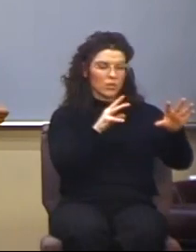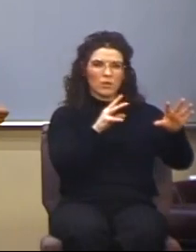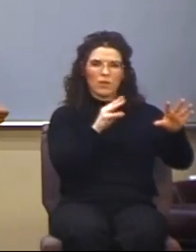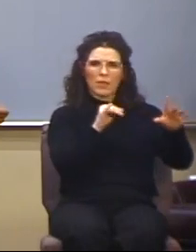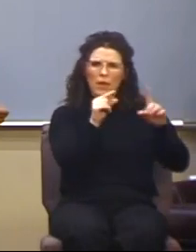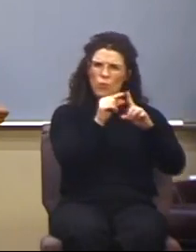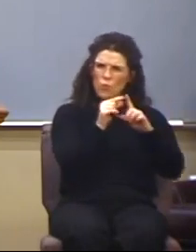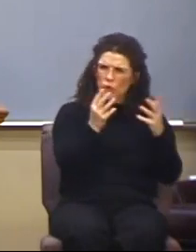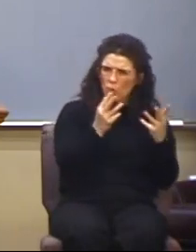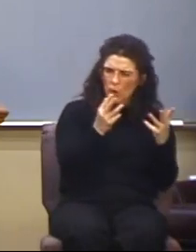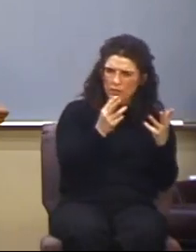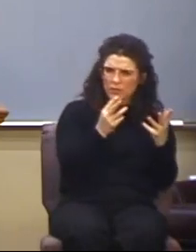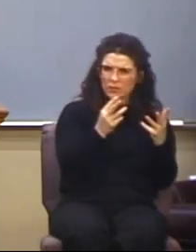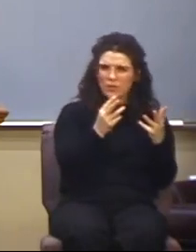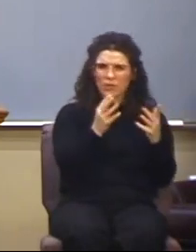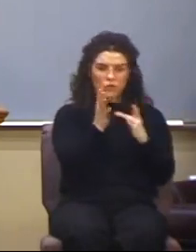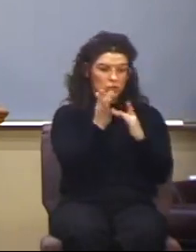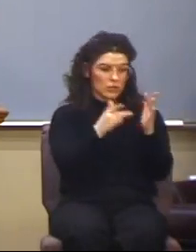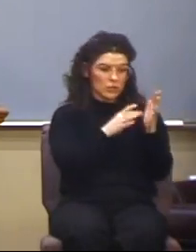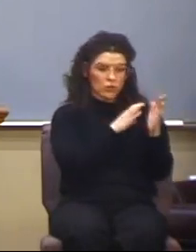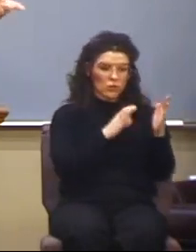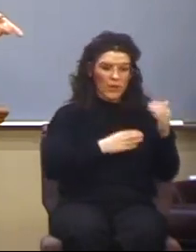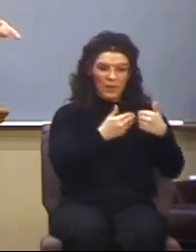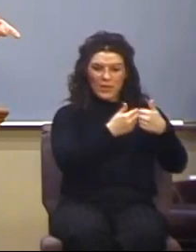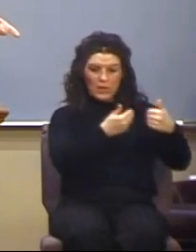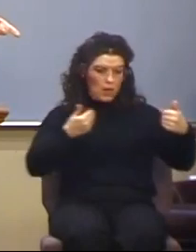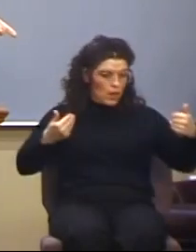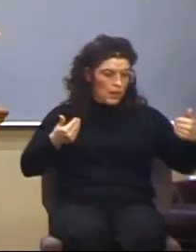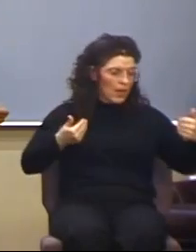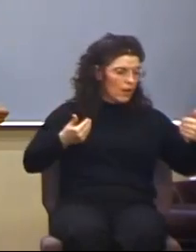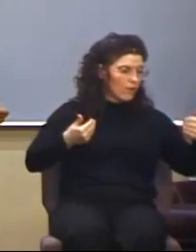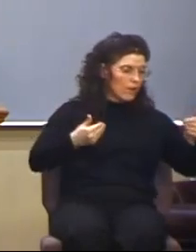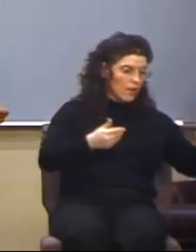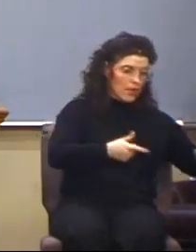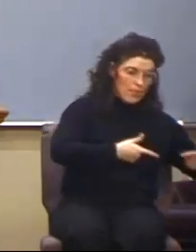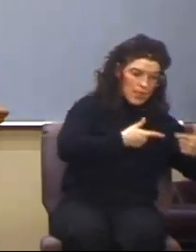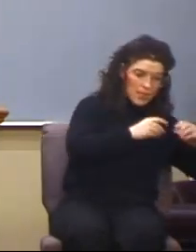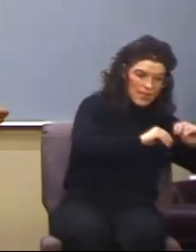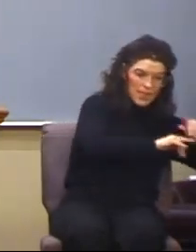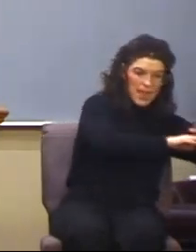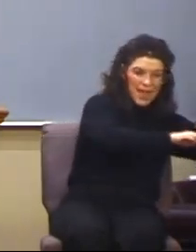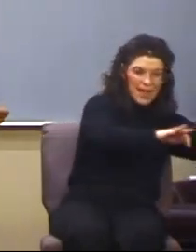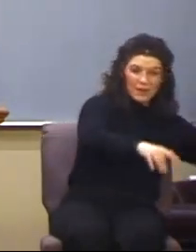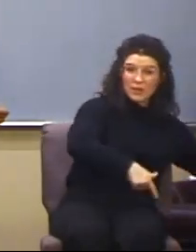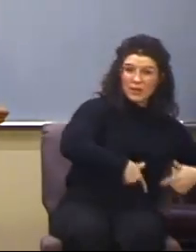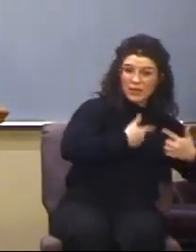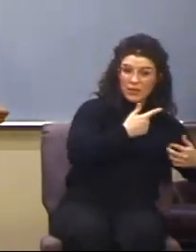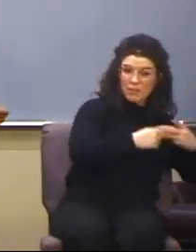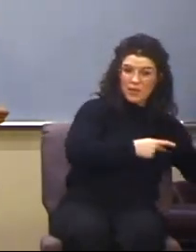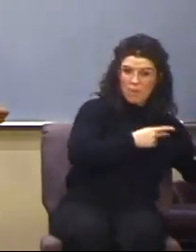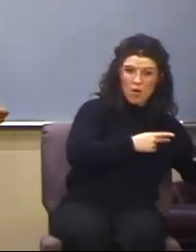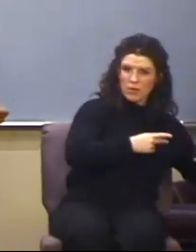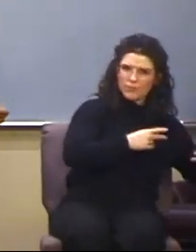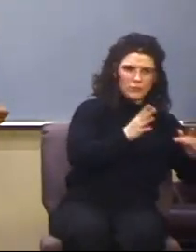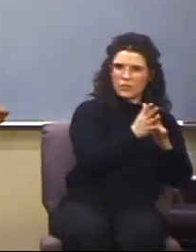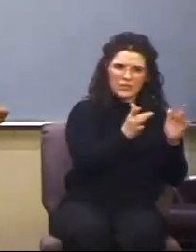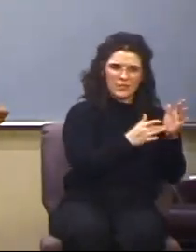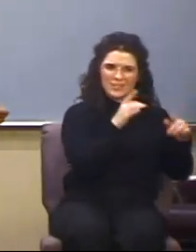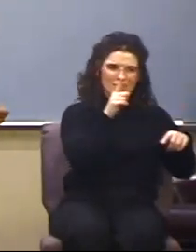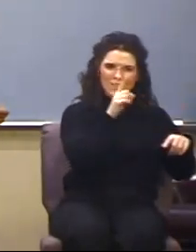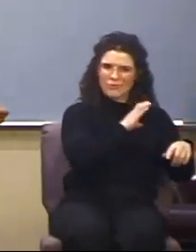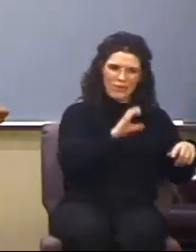being cut off from the land of the living. It has to do with Jesus not